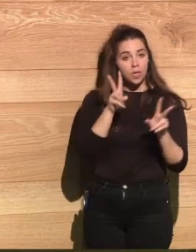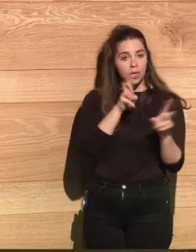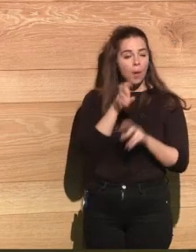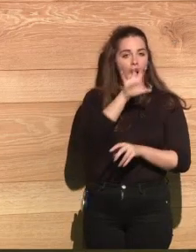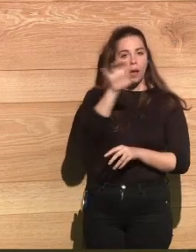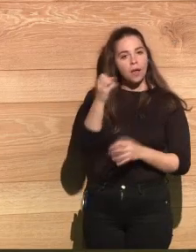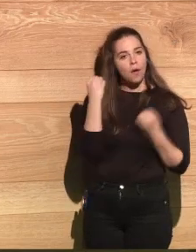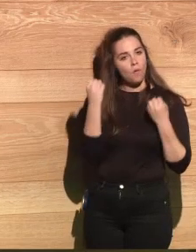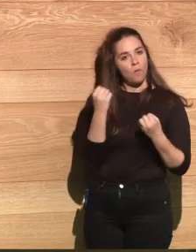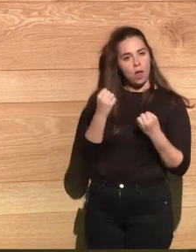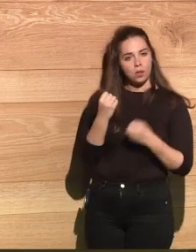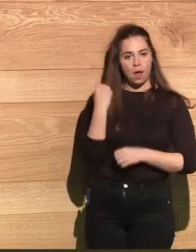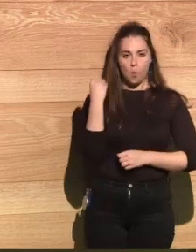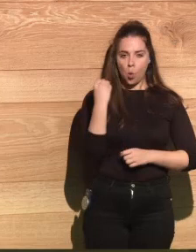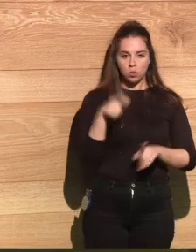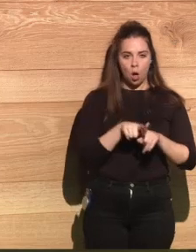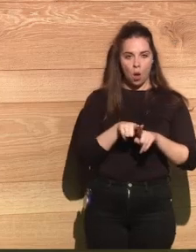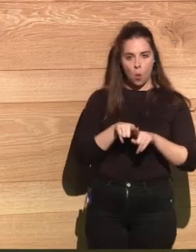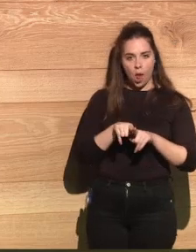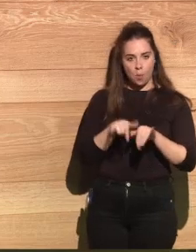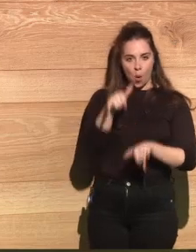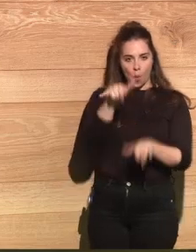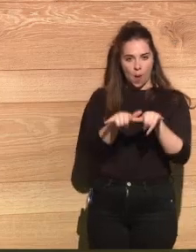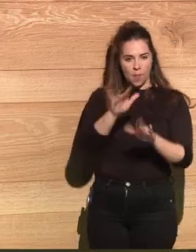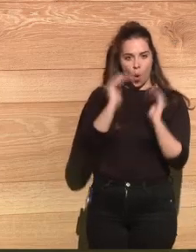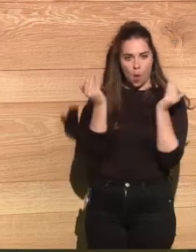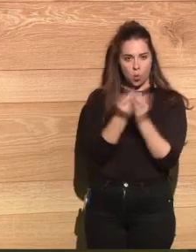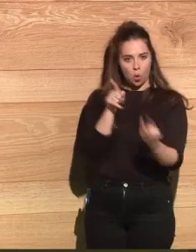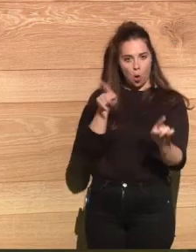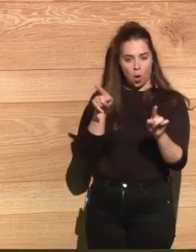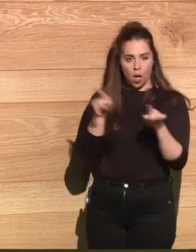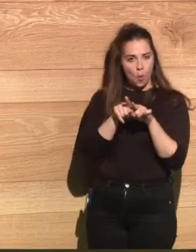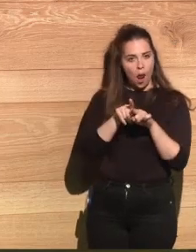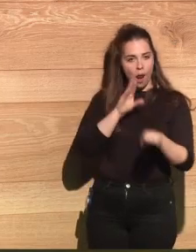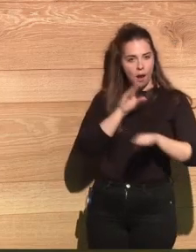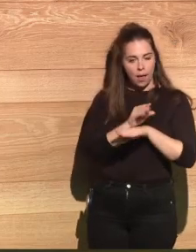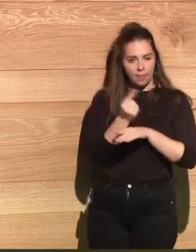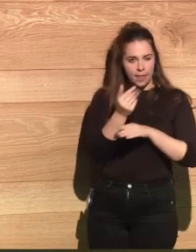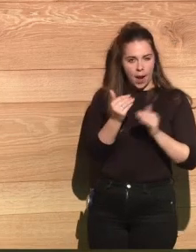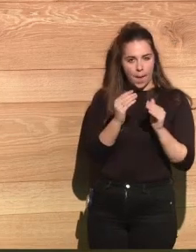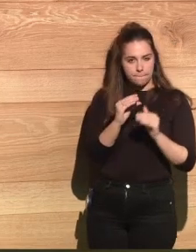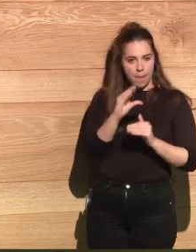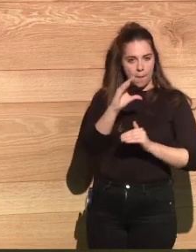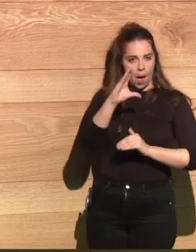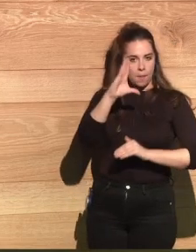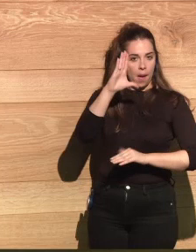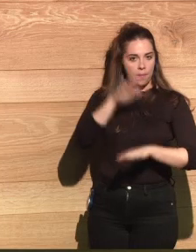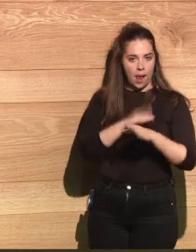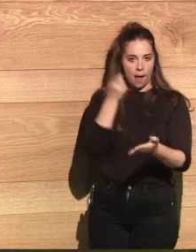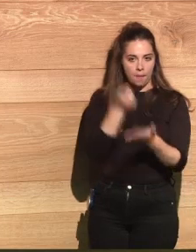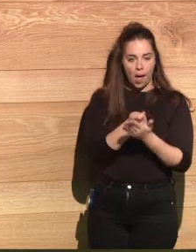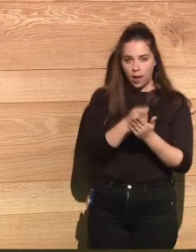worried because, you know, biggest and strongest countries can just hold